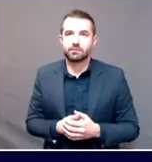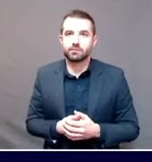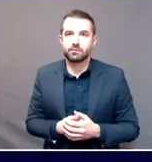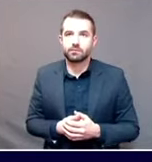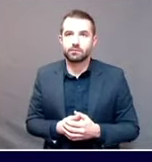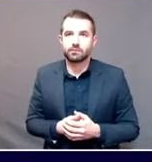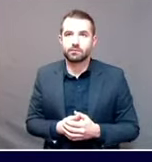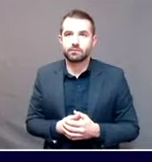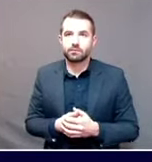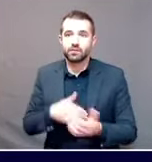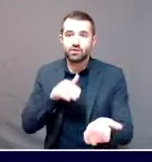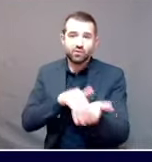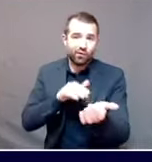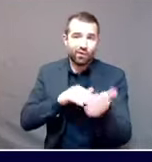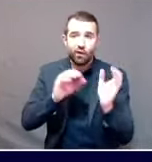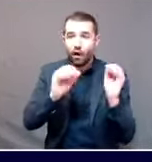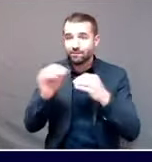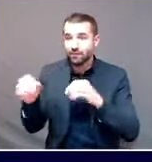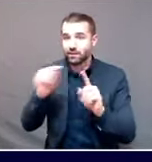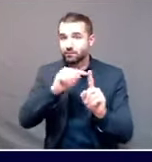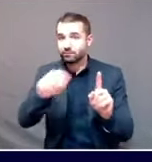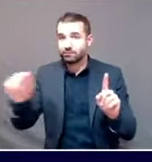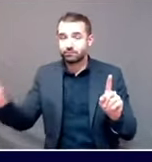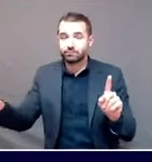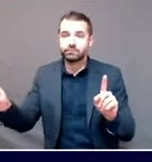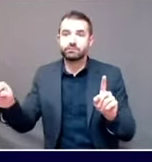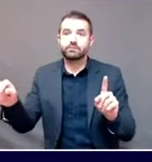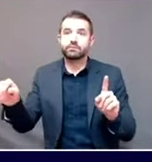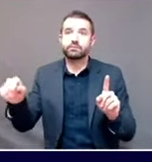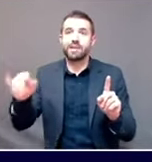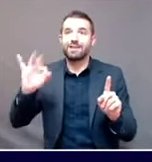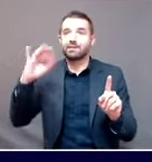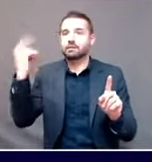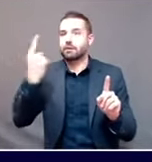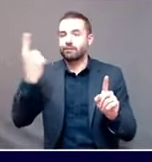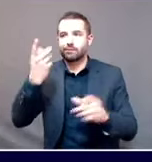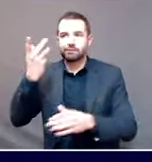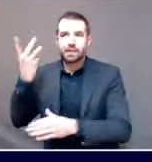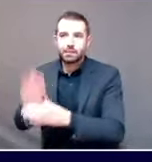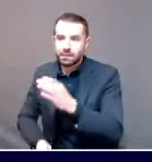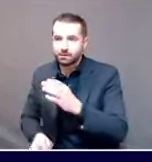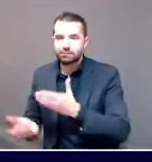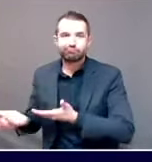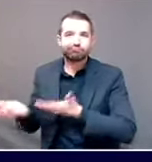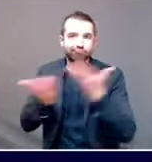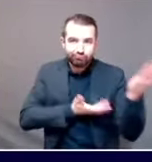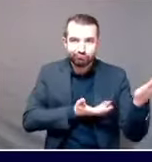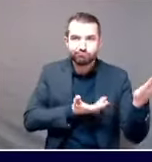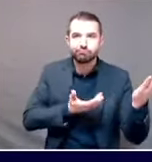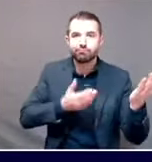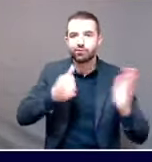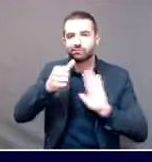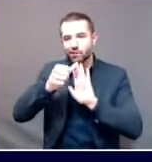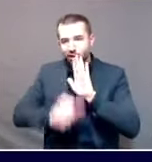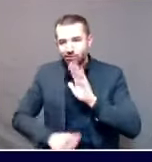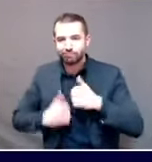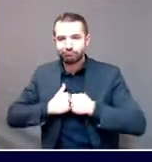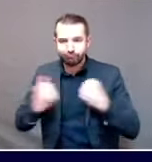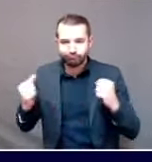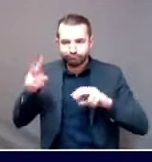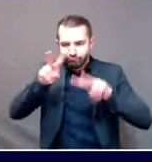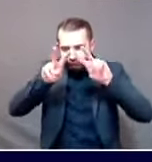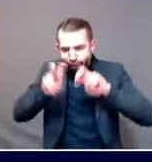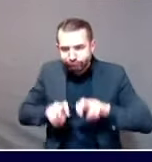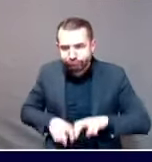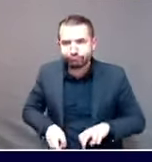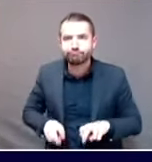of what seems like maybe natural causes that could be related? I'm not sure. I know that they have tested